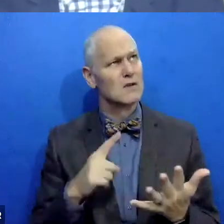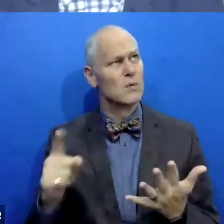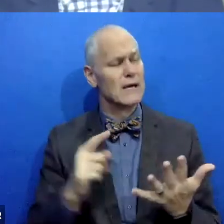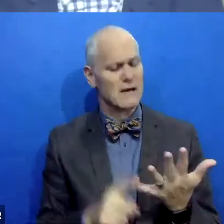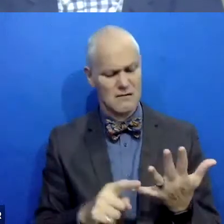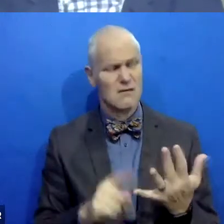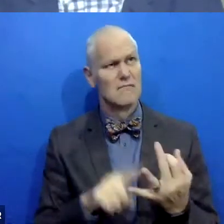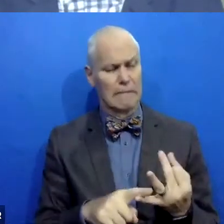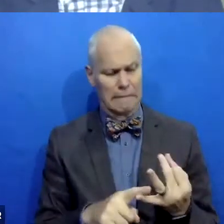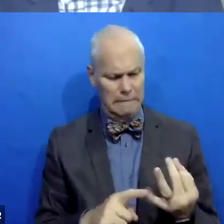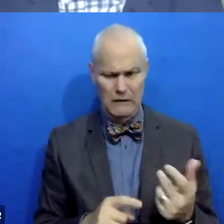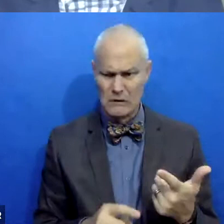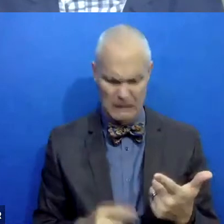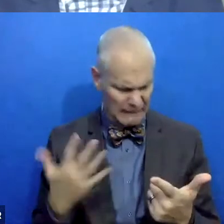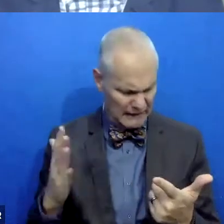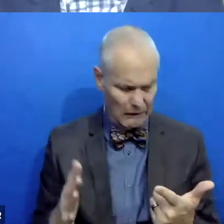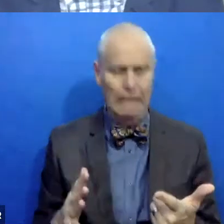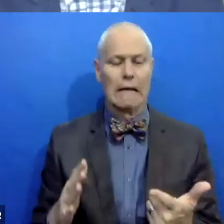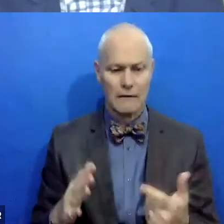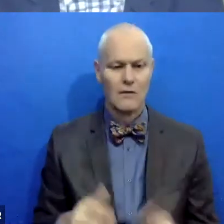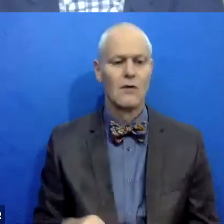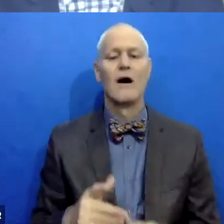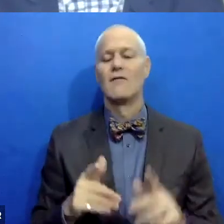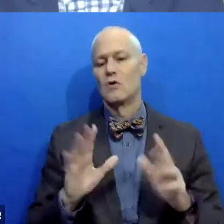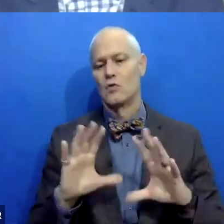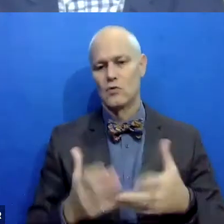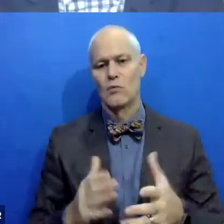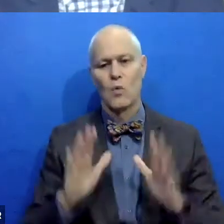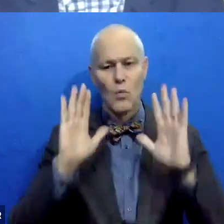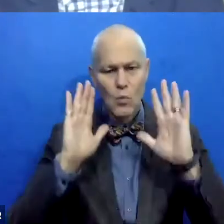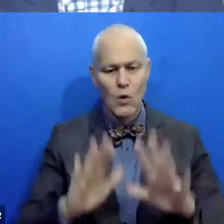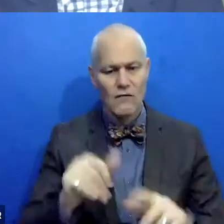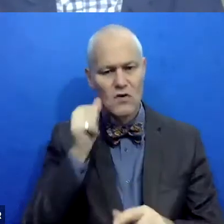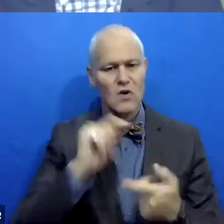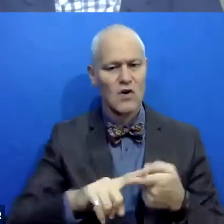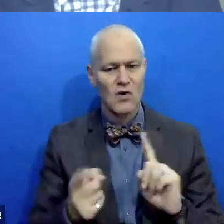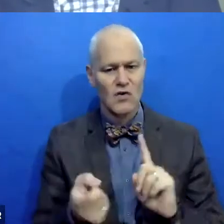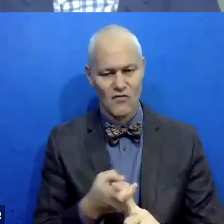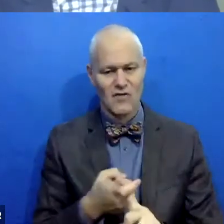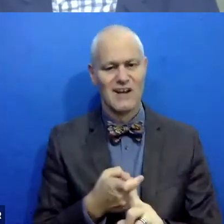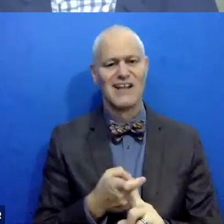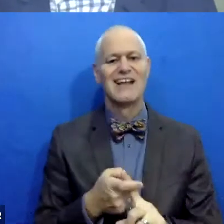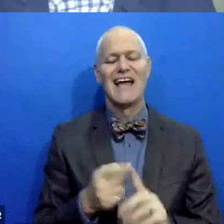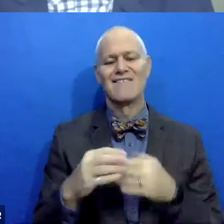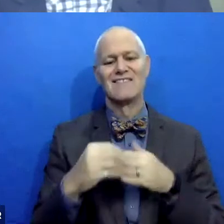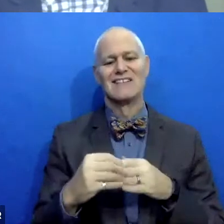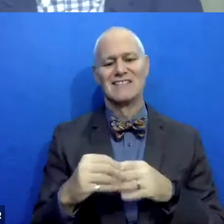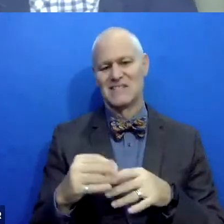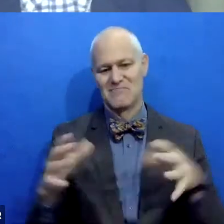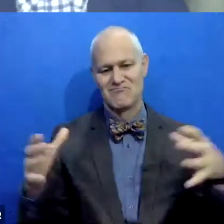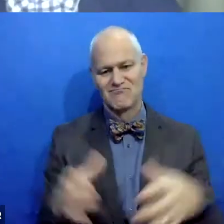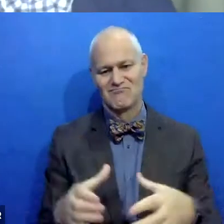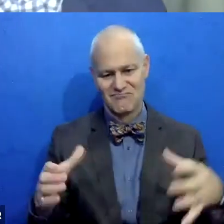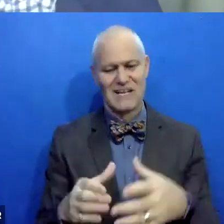Um, and then I have a group of really wonderful, uh, girlfriends that I did a leadership institute with, and we have regular check-ins.